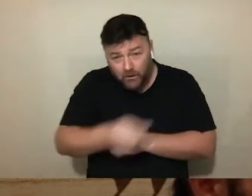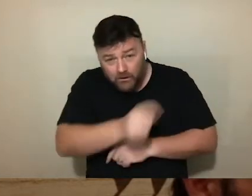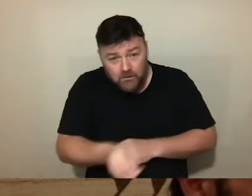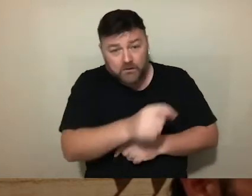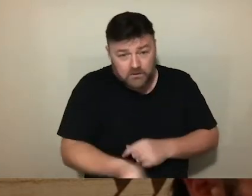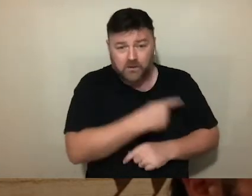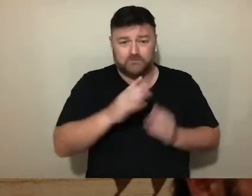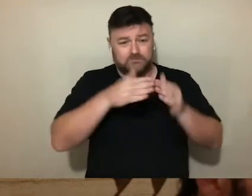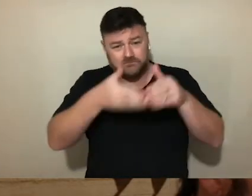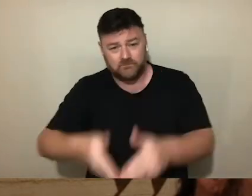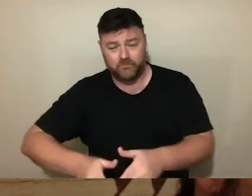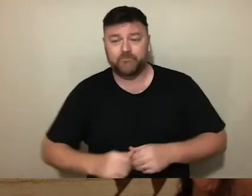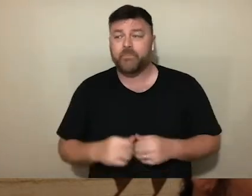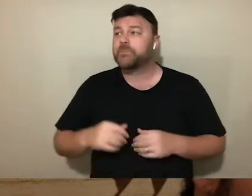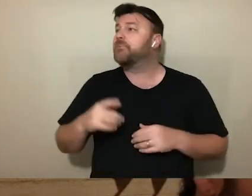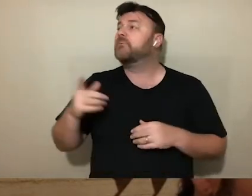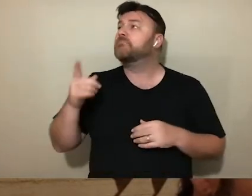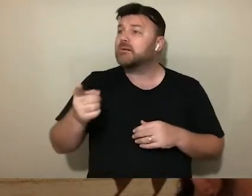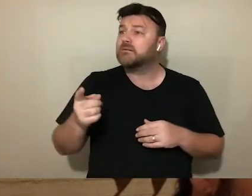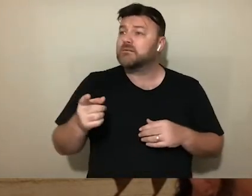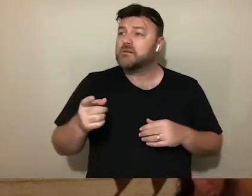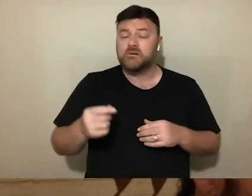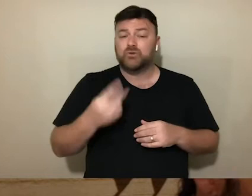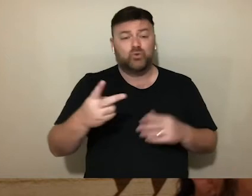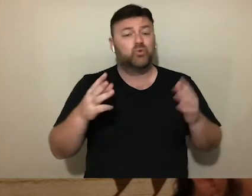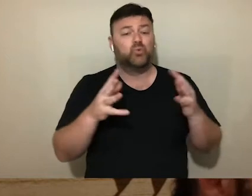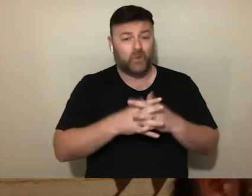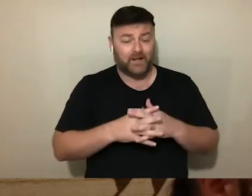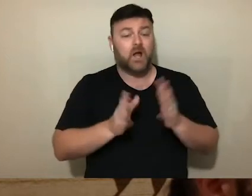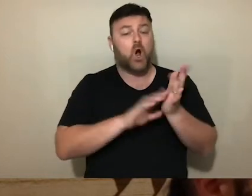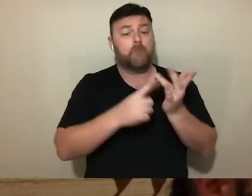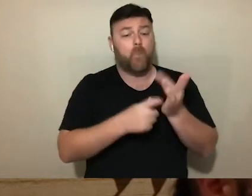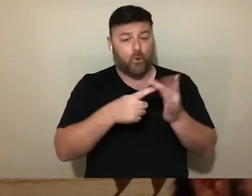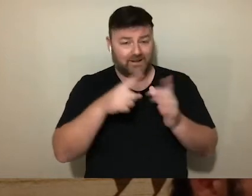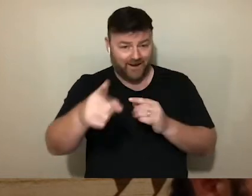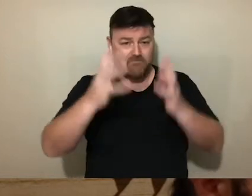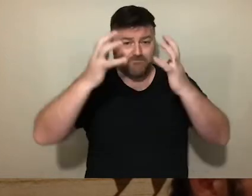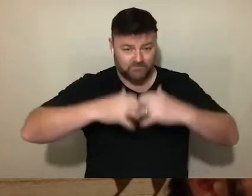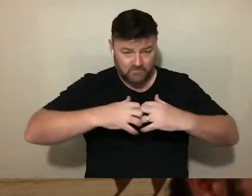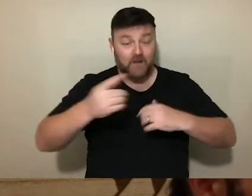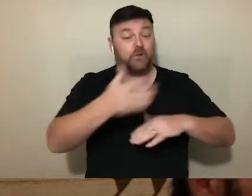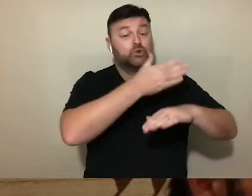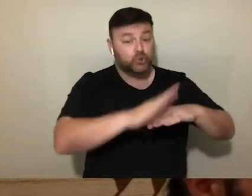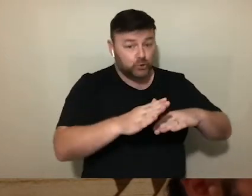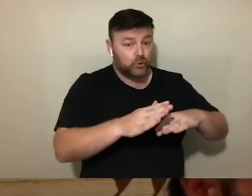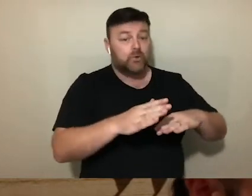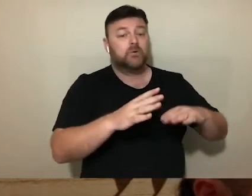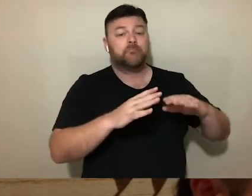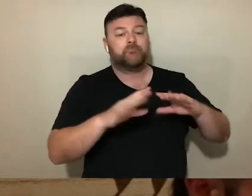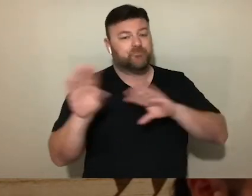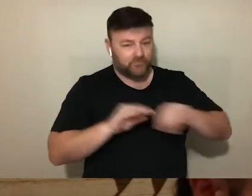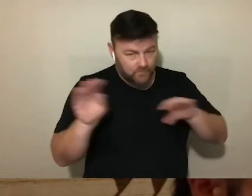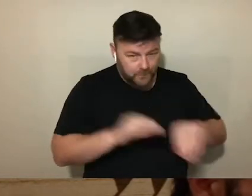system of confinement. Two weeks after Moria's disappearance, the new pact on migration and asylum was promulgated by the